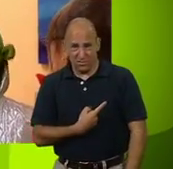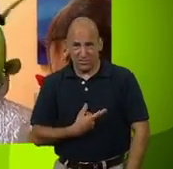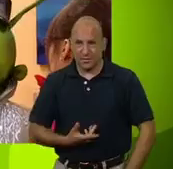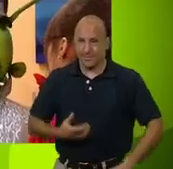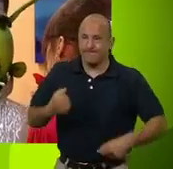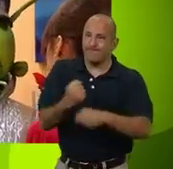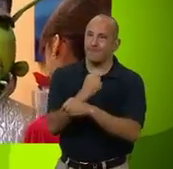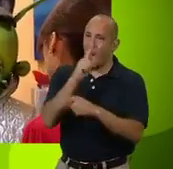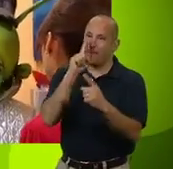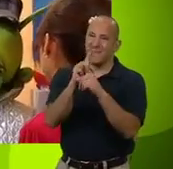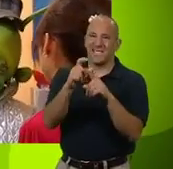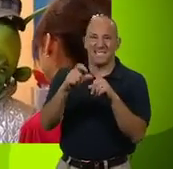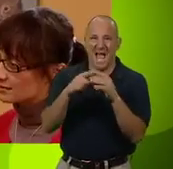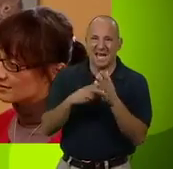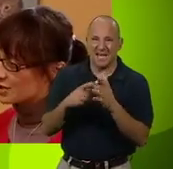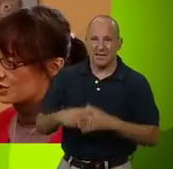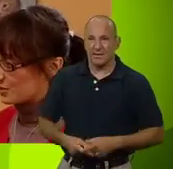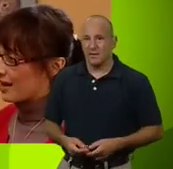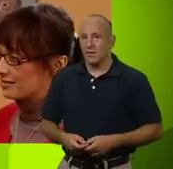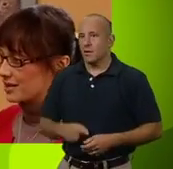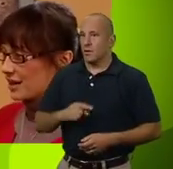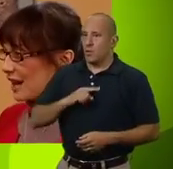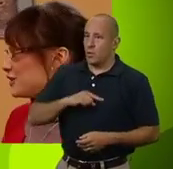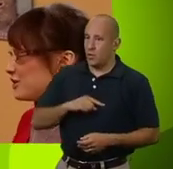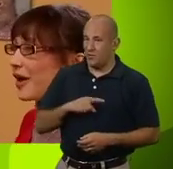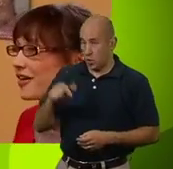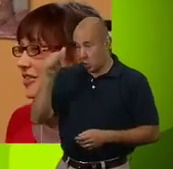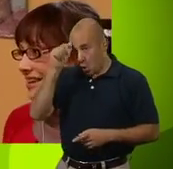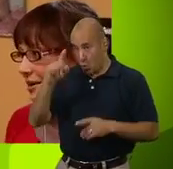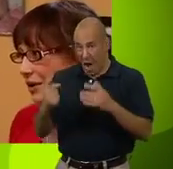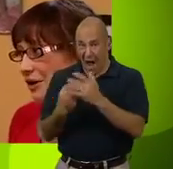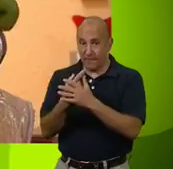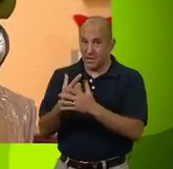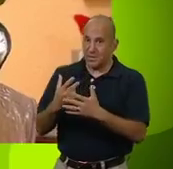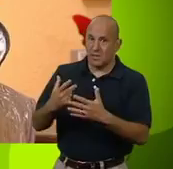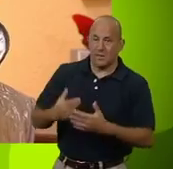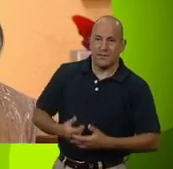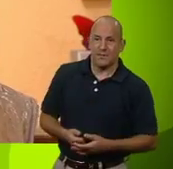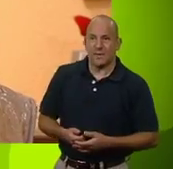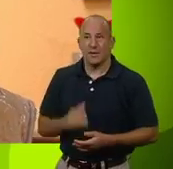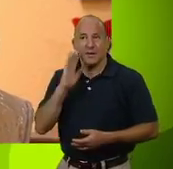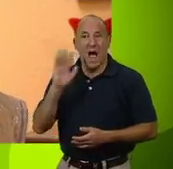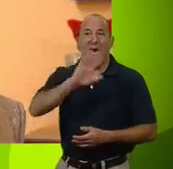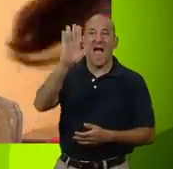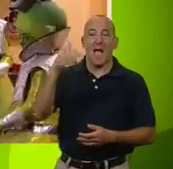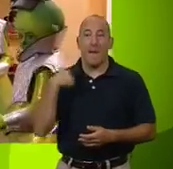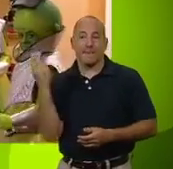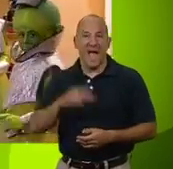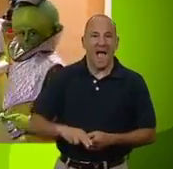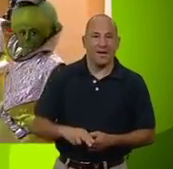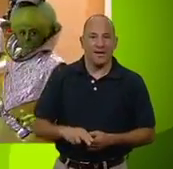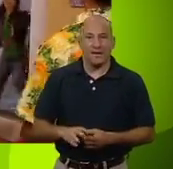Such a shame we never got to meet Danny. Just as well. If she knew half the things that were going on round here. Hi guys! Matt!